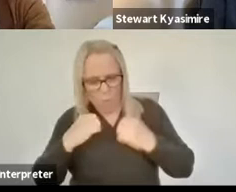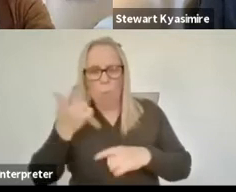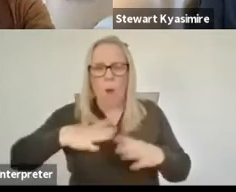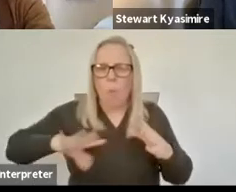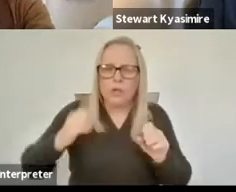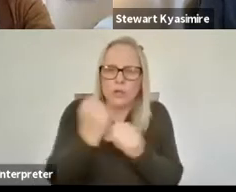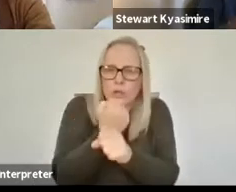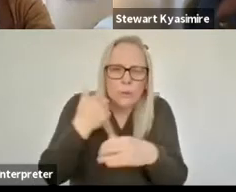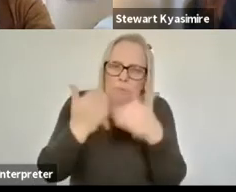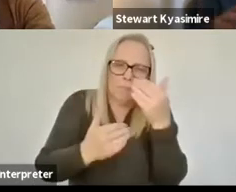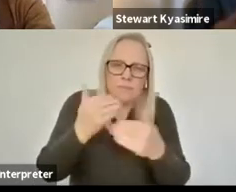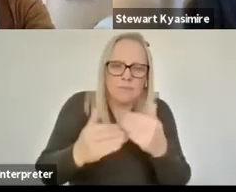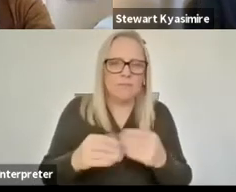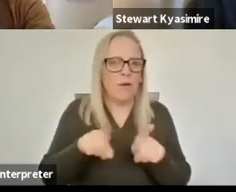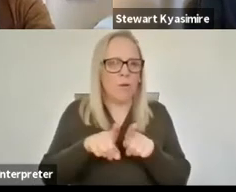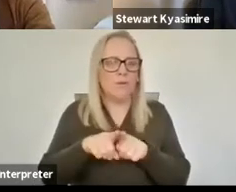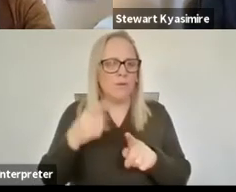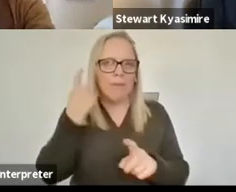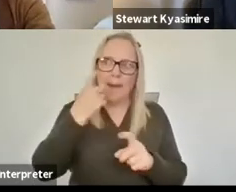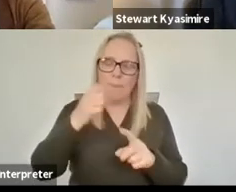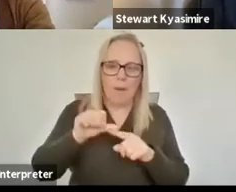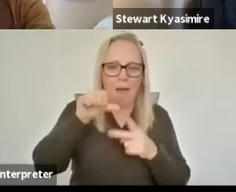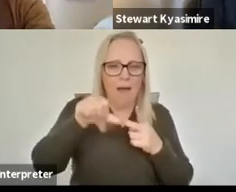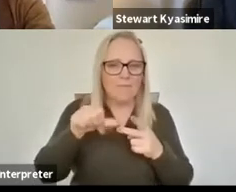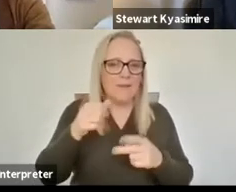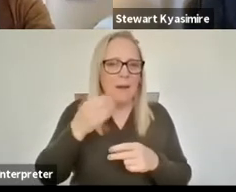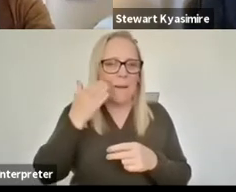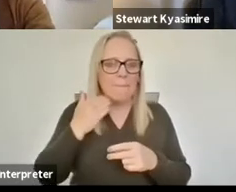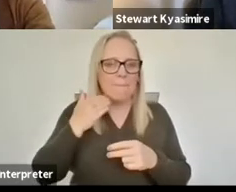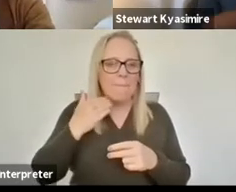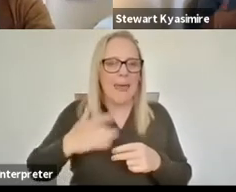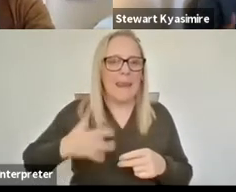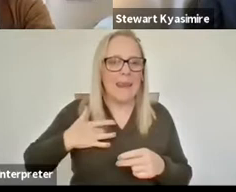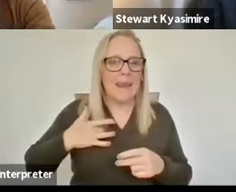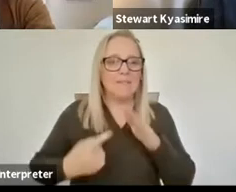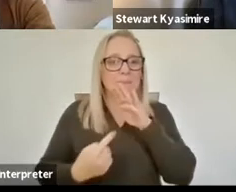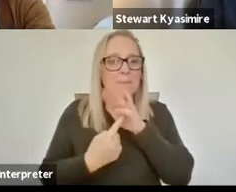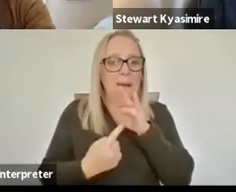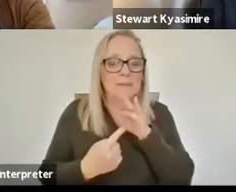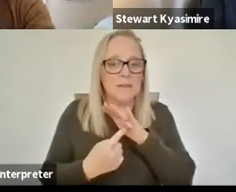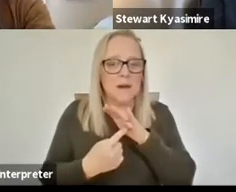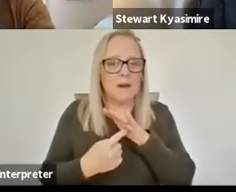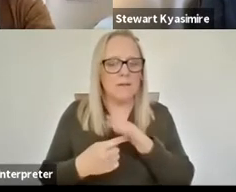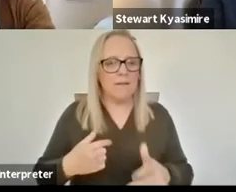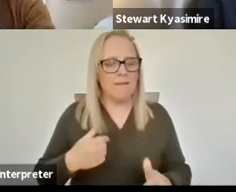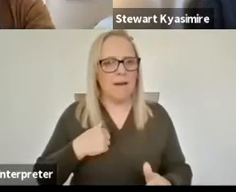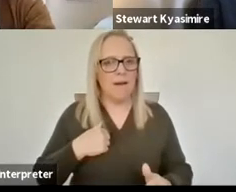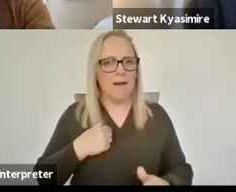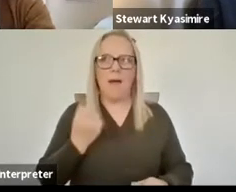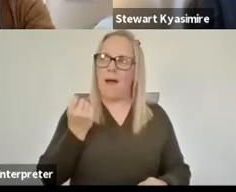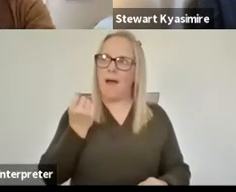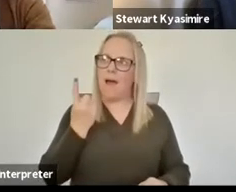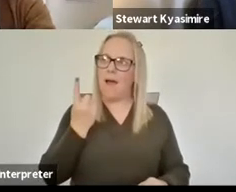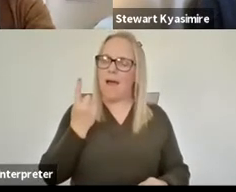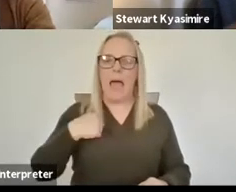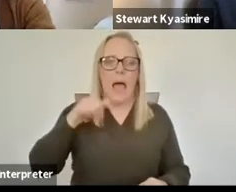of Black Lives Matter etc um again it made me kind of sit back and go right okay I think I know what it is that